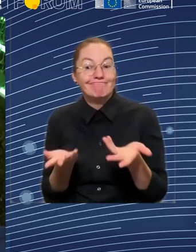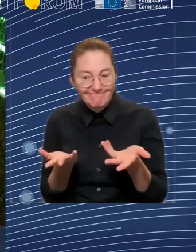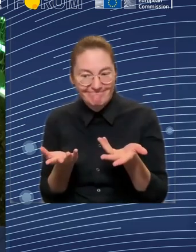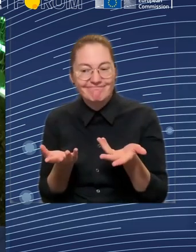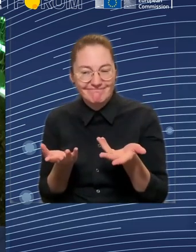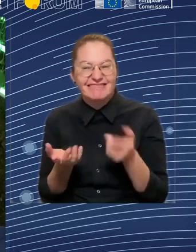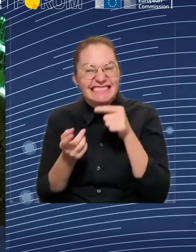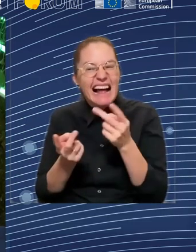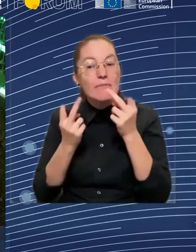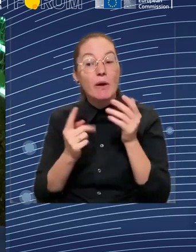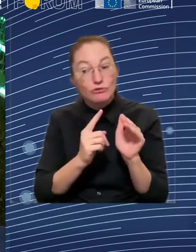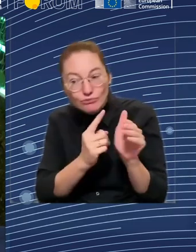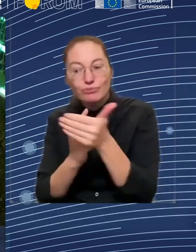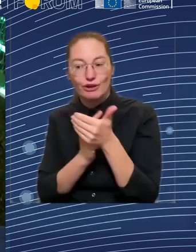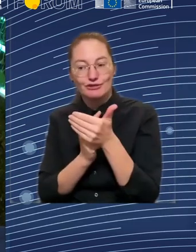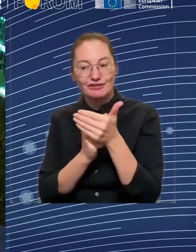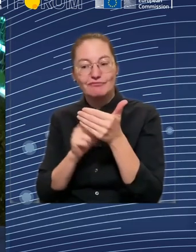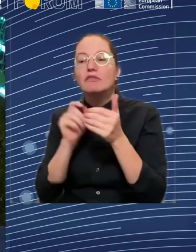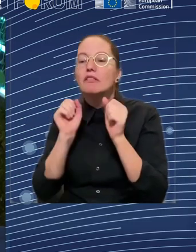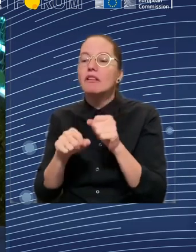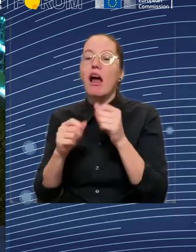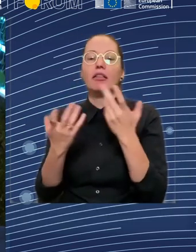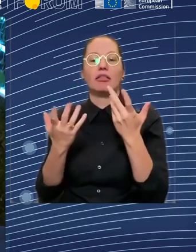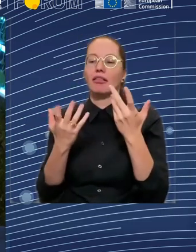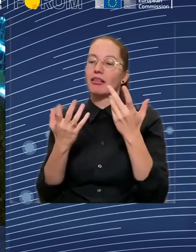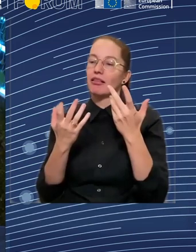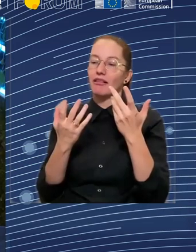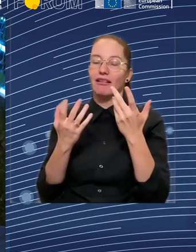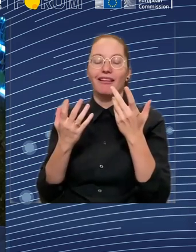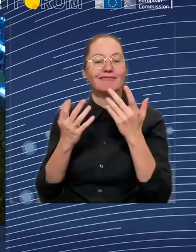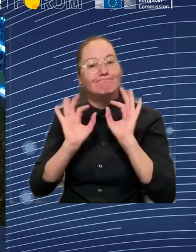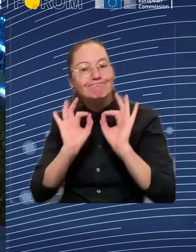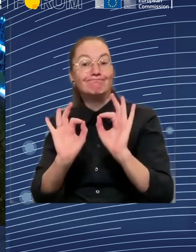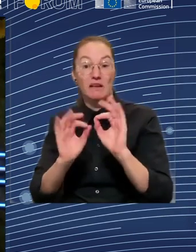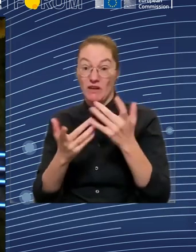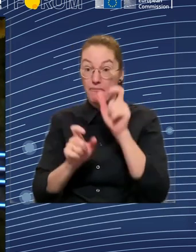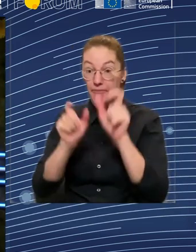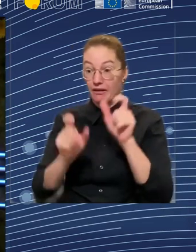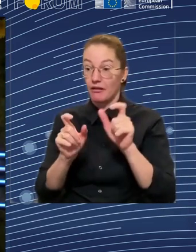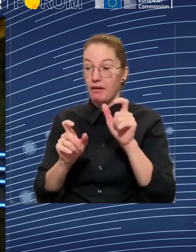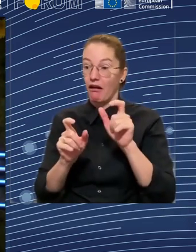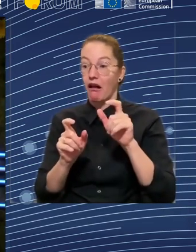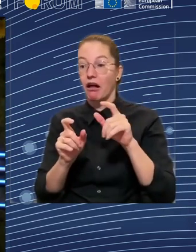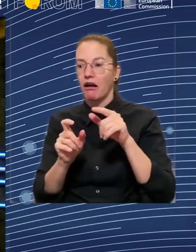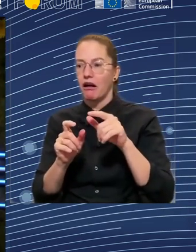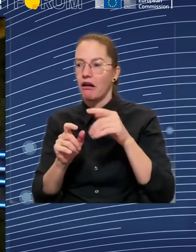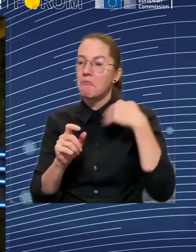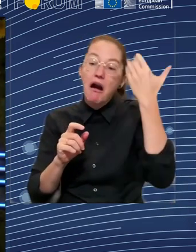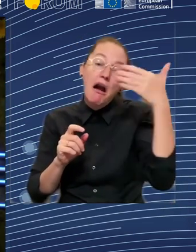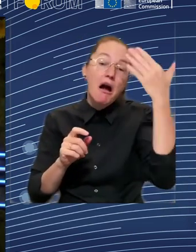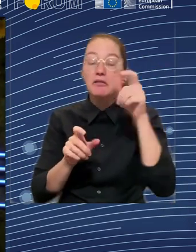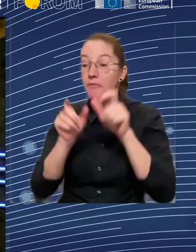to the social protection system. So first, looking at the norms, that they are the same for everybody. Second,